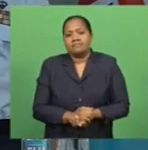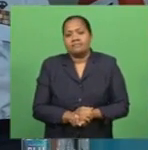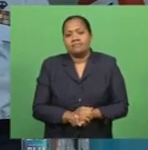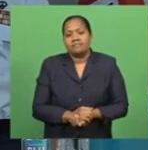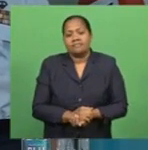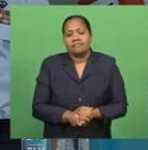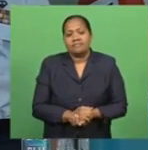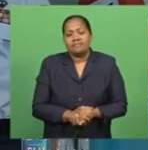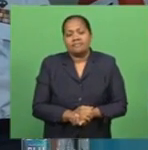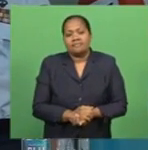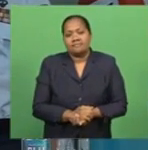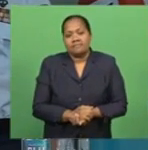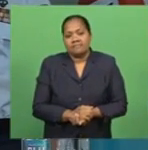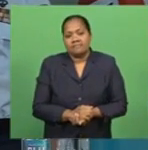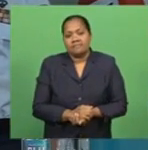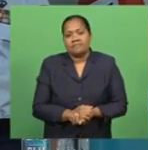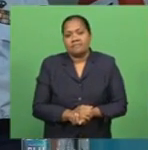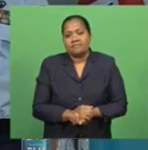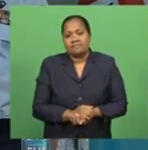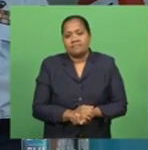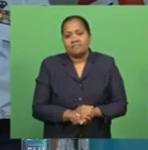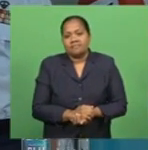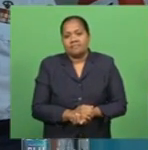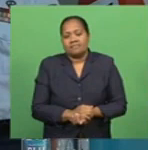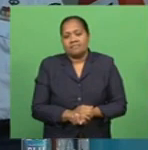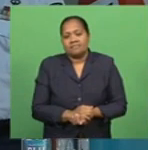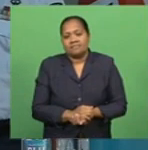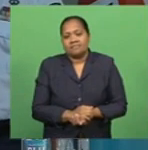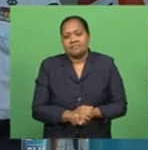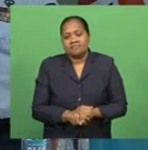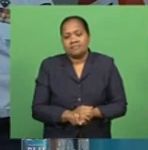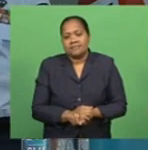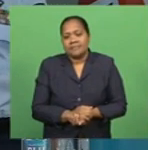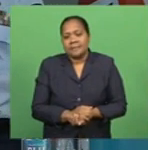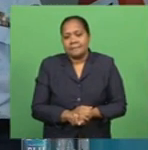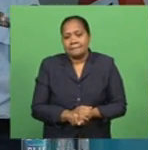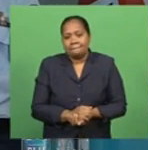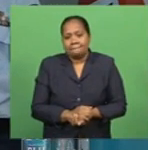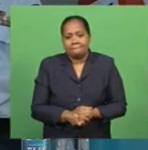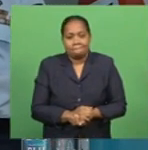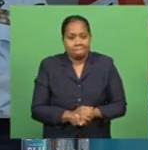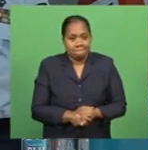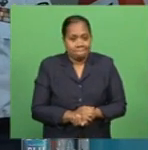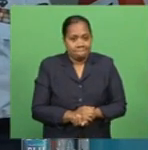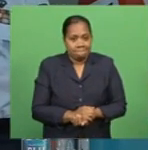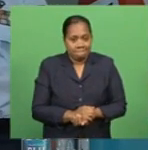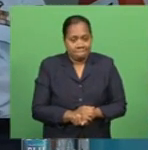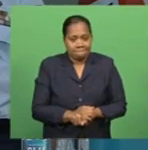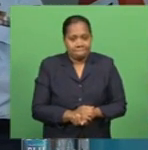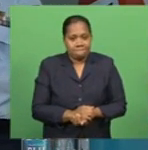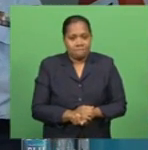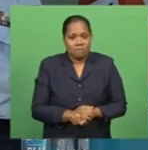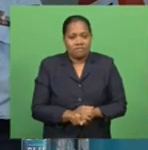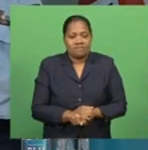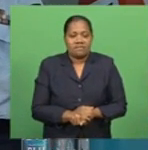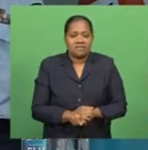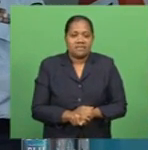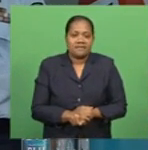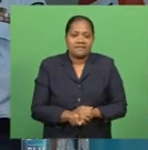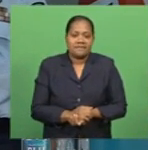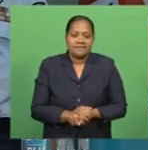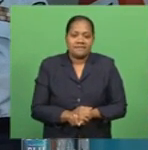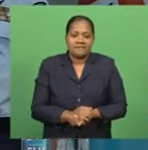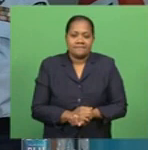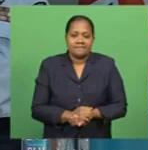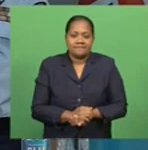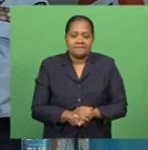help has already arrived, with food rations being delivered and clean-up commands in some of our hardest-hit areas.